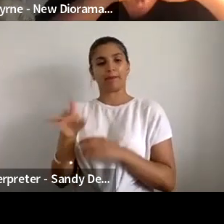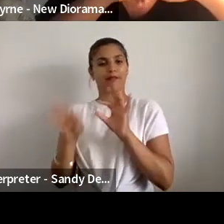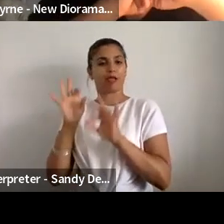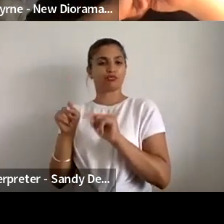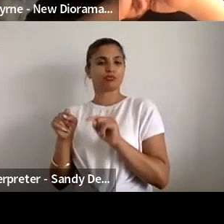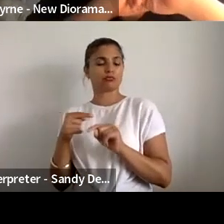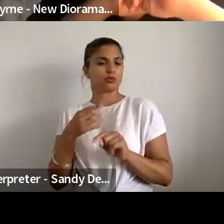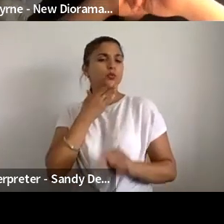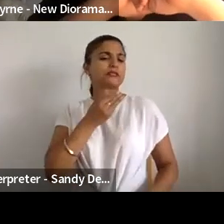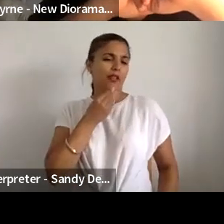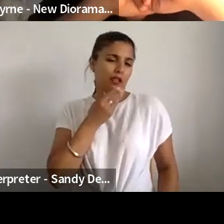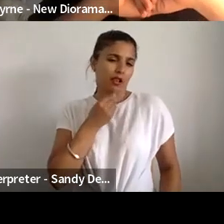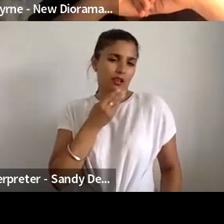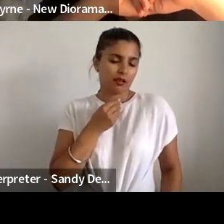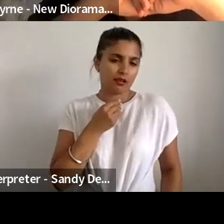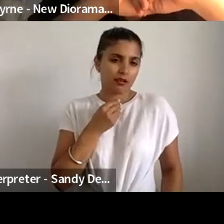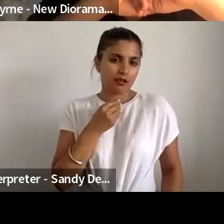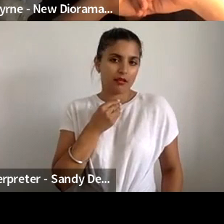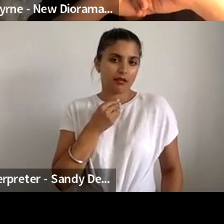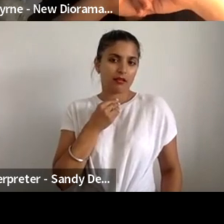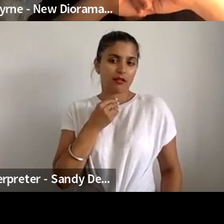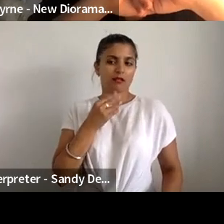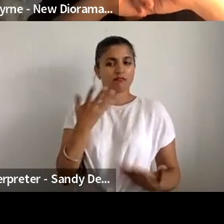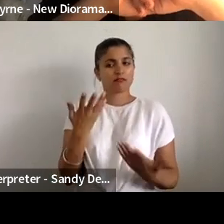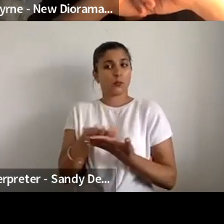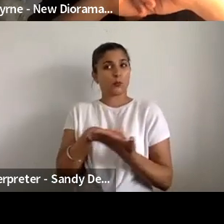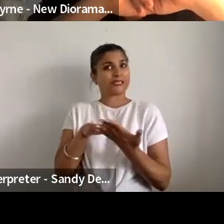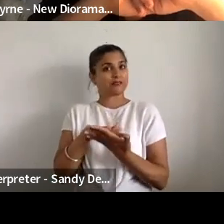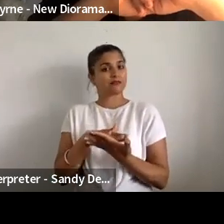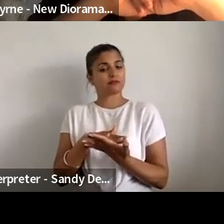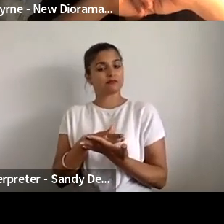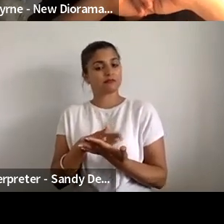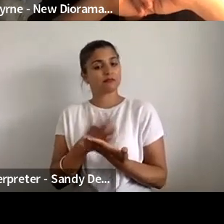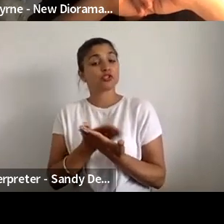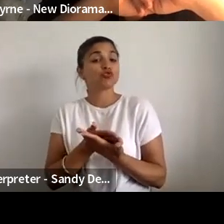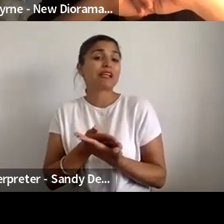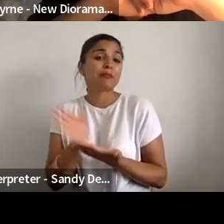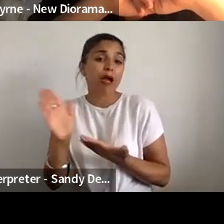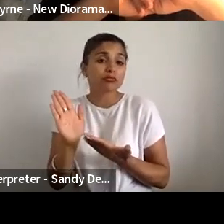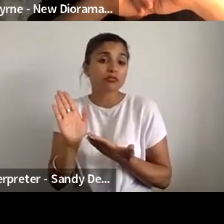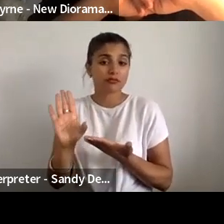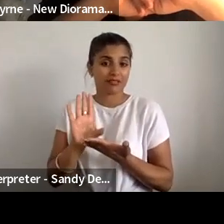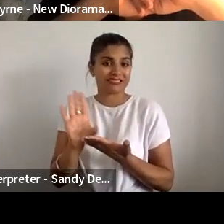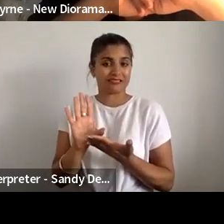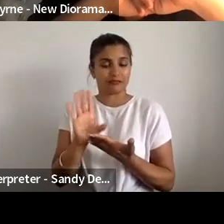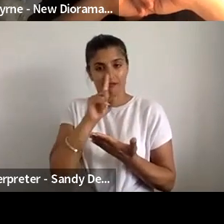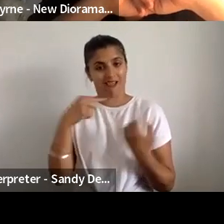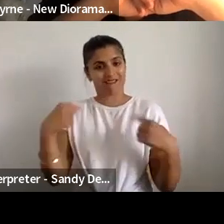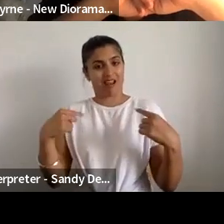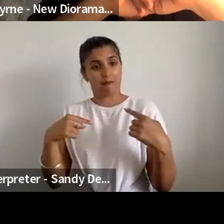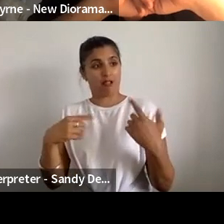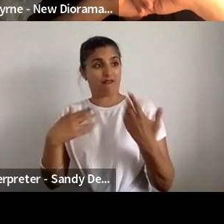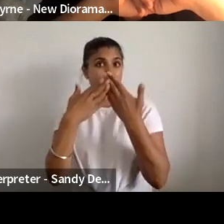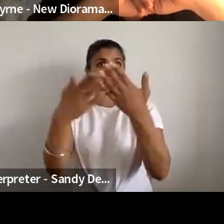for making fairer, more transparent funding available to artists. So I